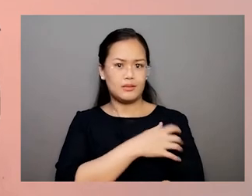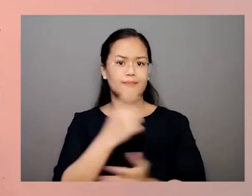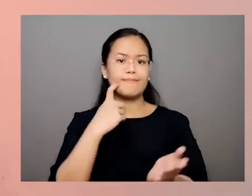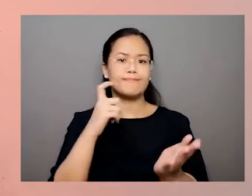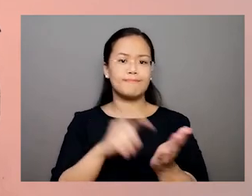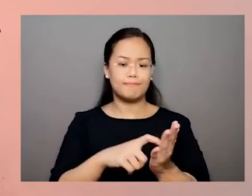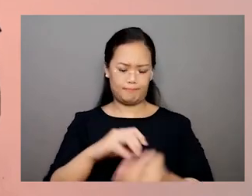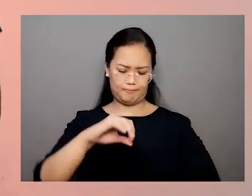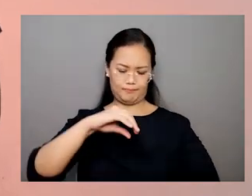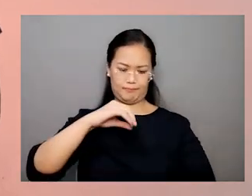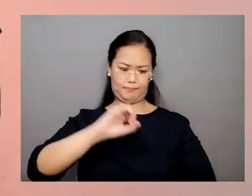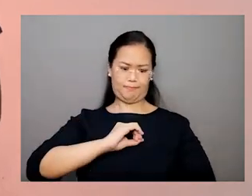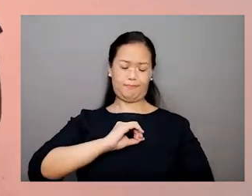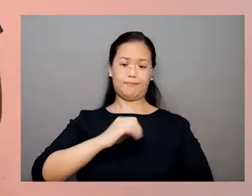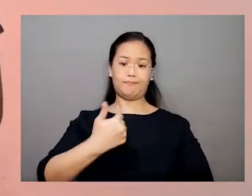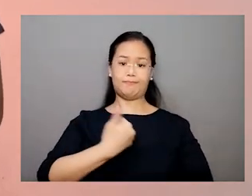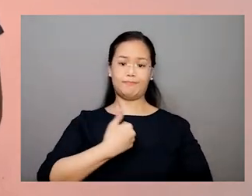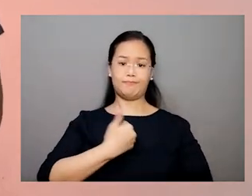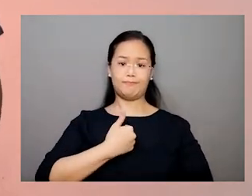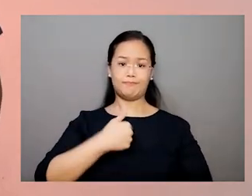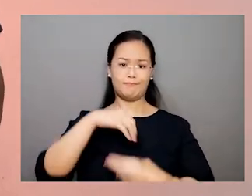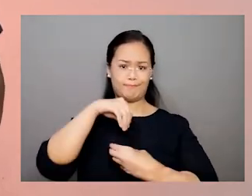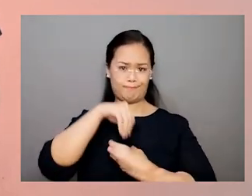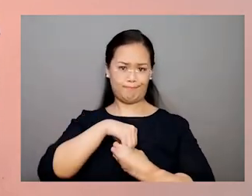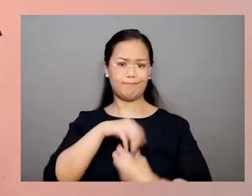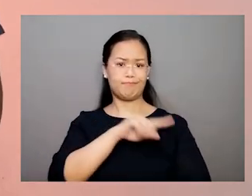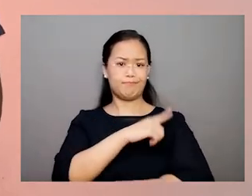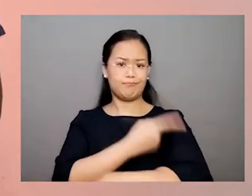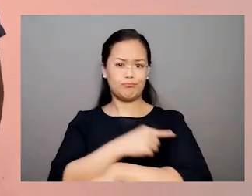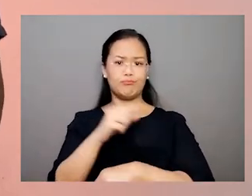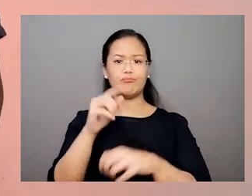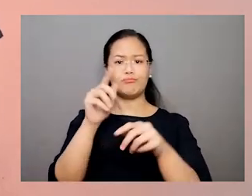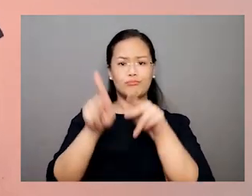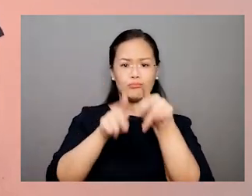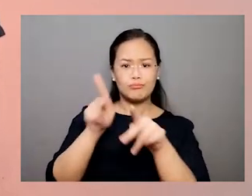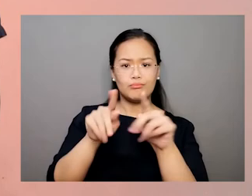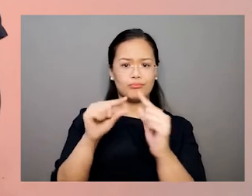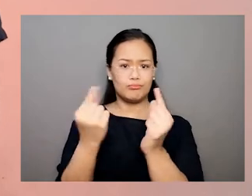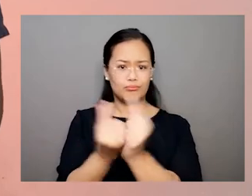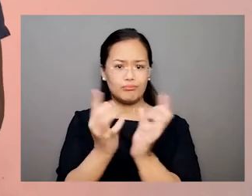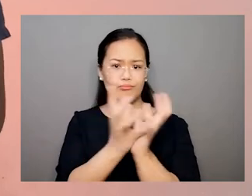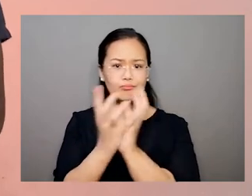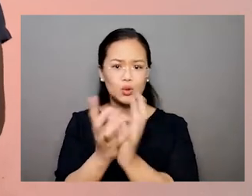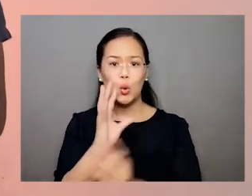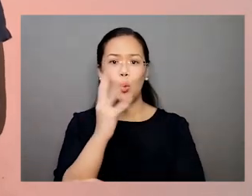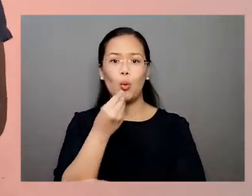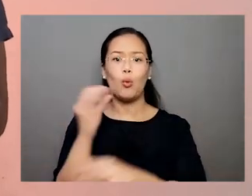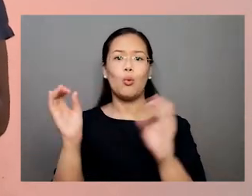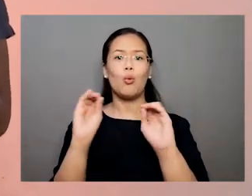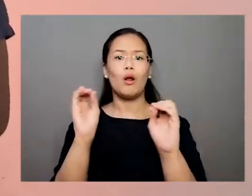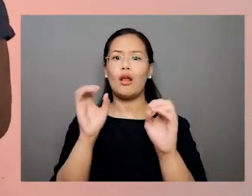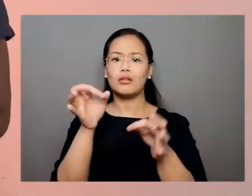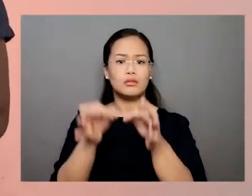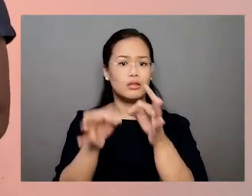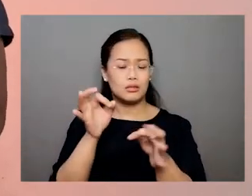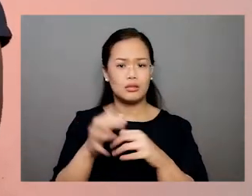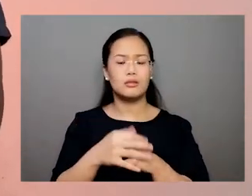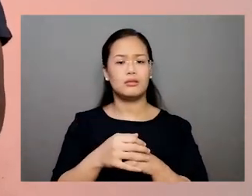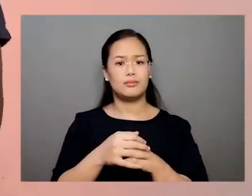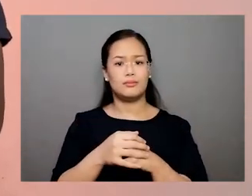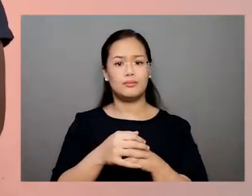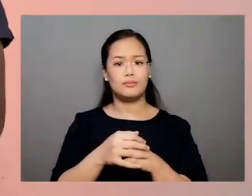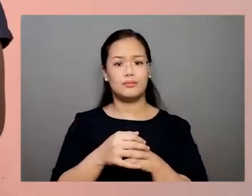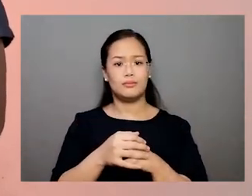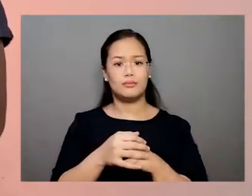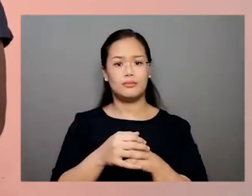Legal empowerment recognizes the inherent power in individuals, groups, and communities who are facing